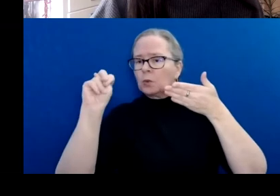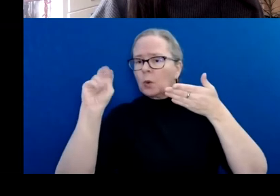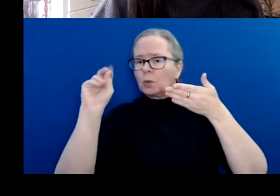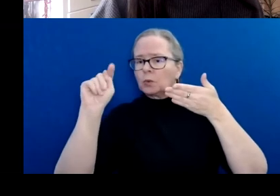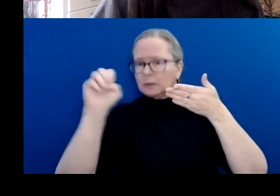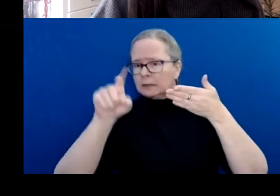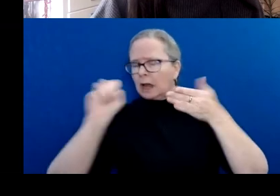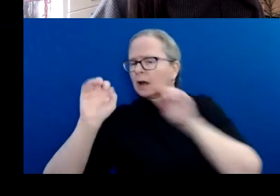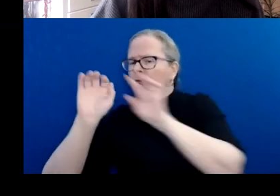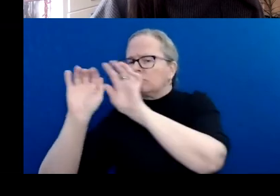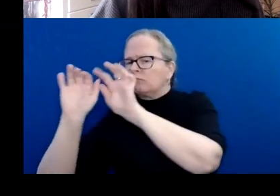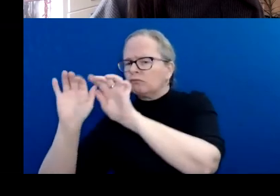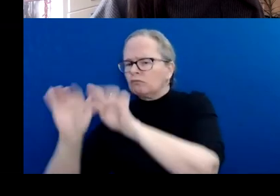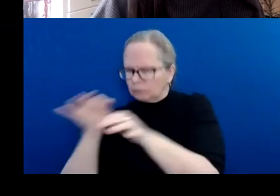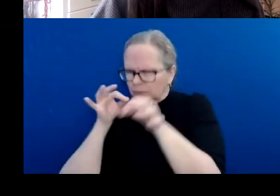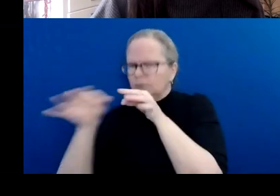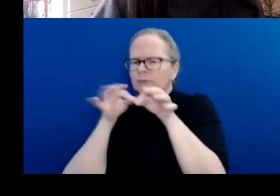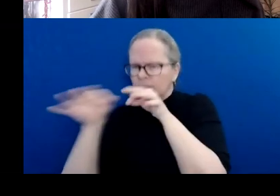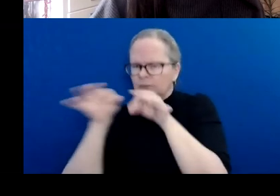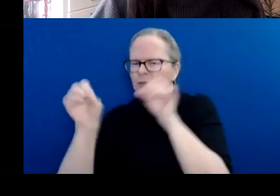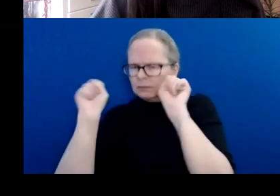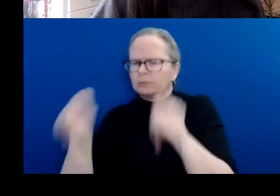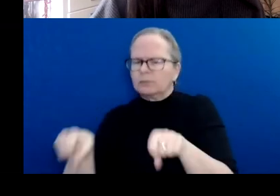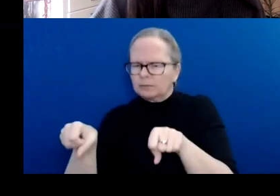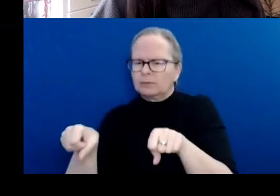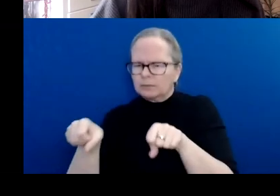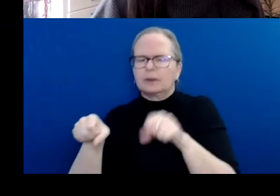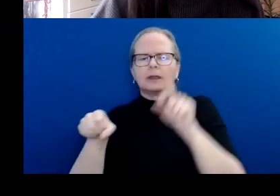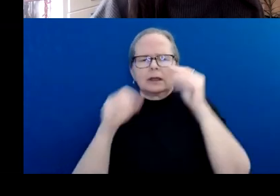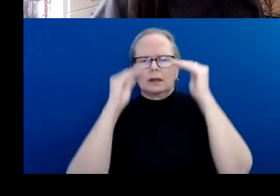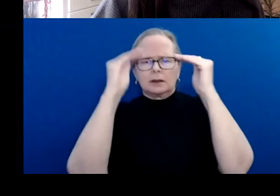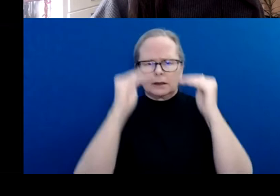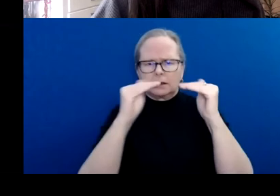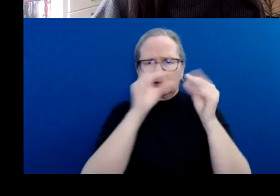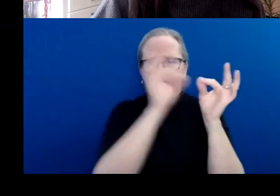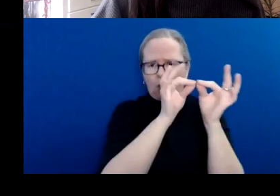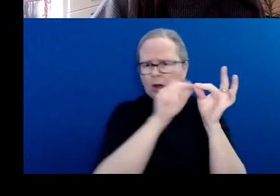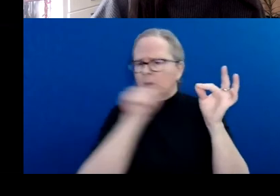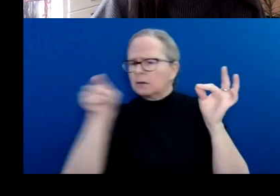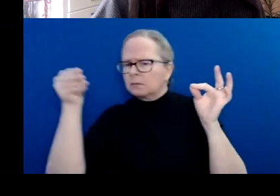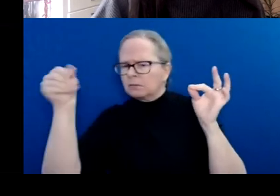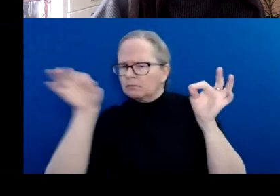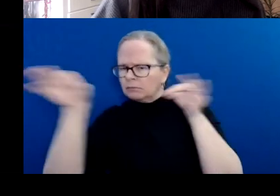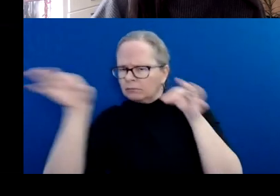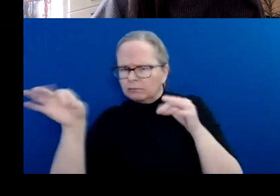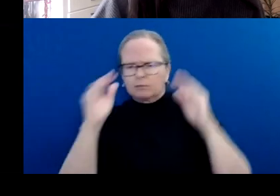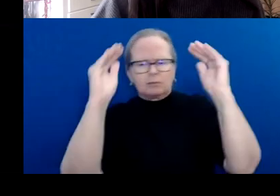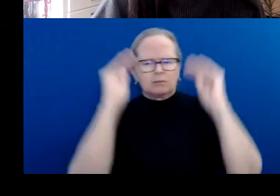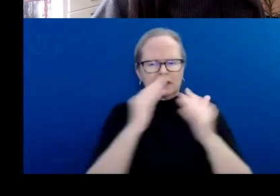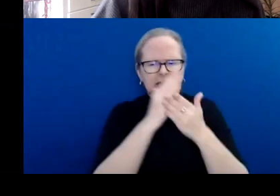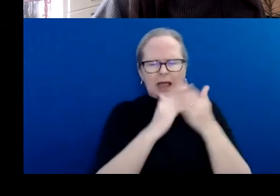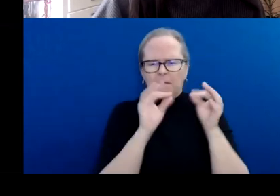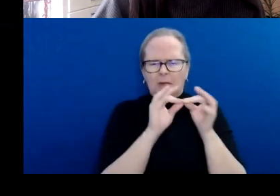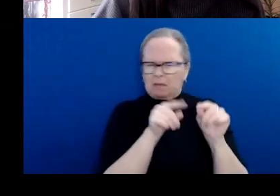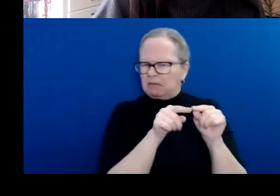each expense or revenue item, including calculations, breakdowns, or descriptions.